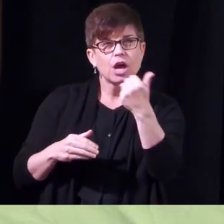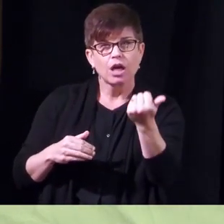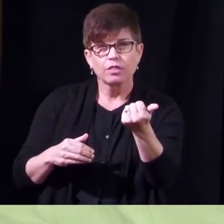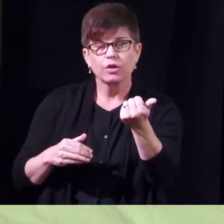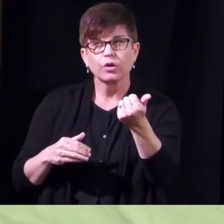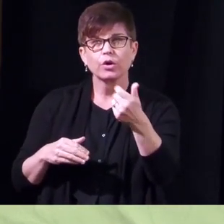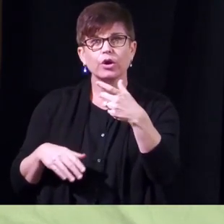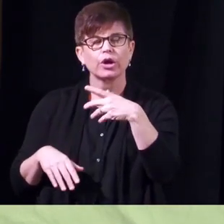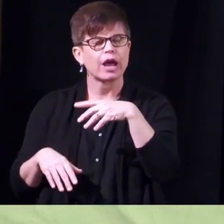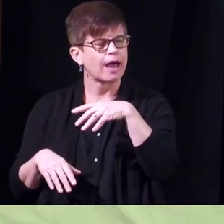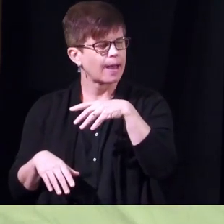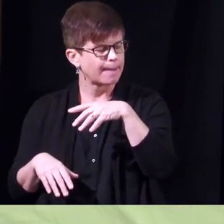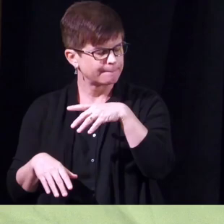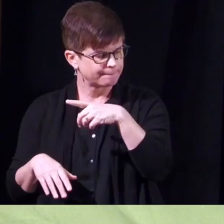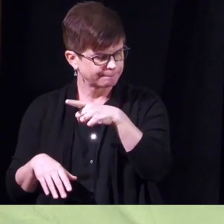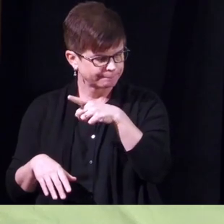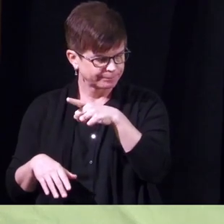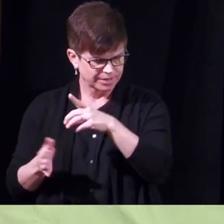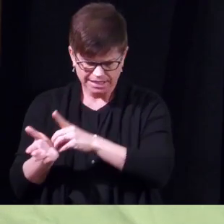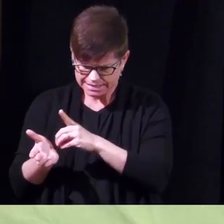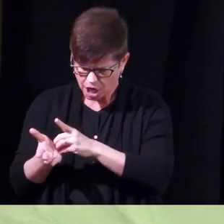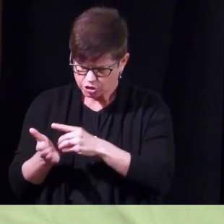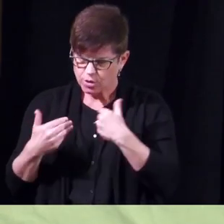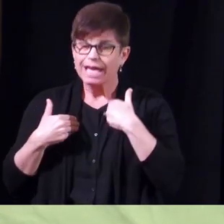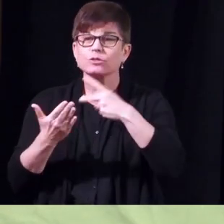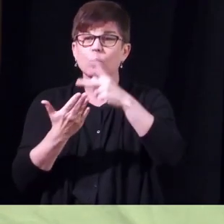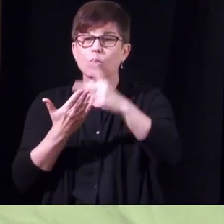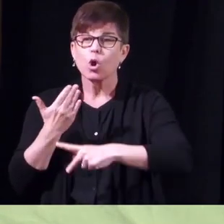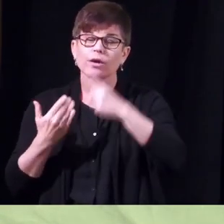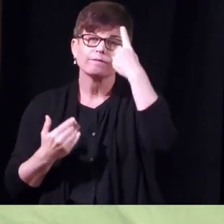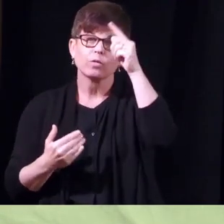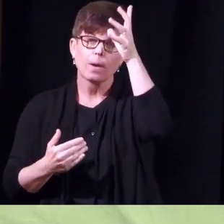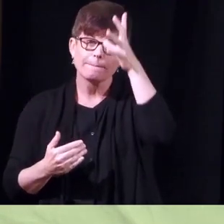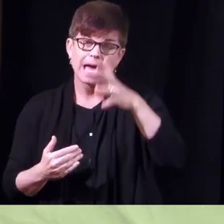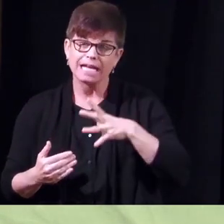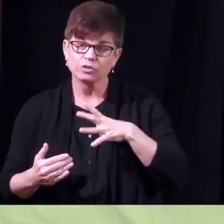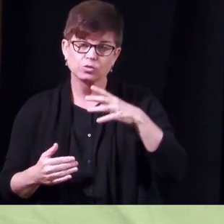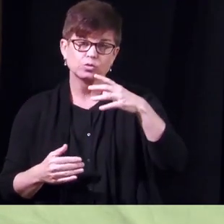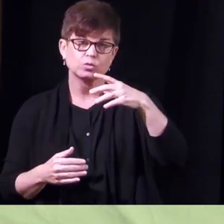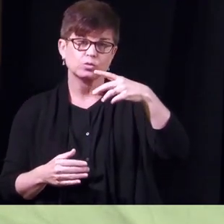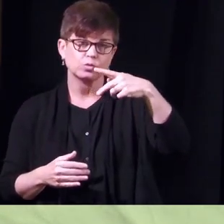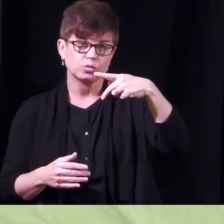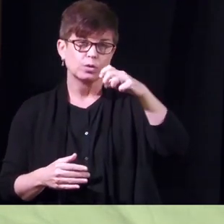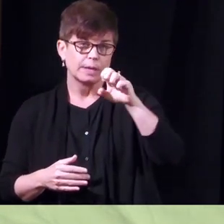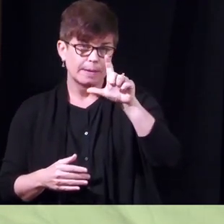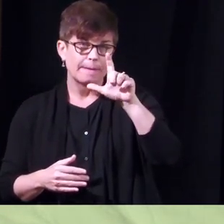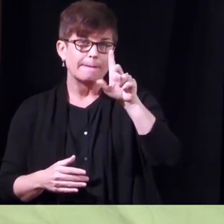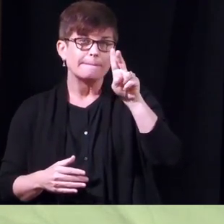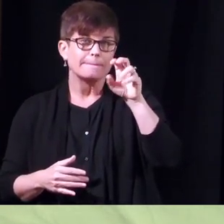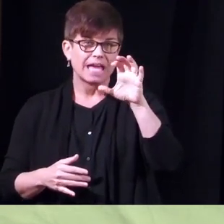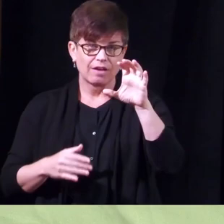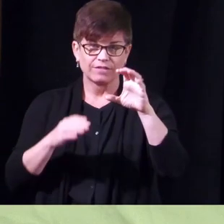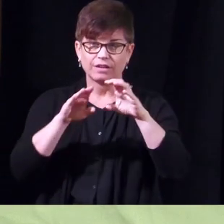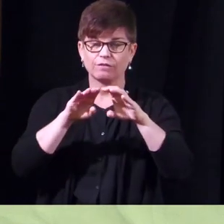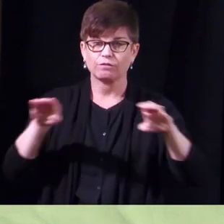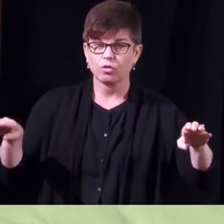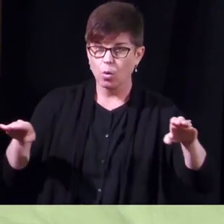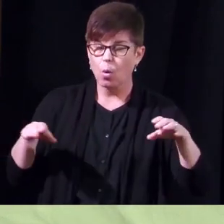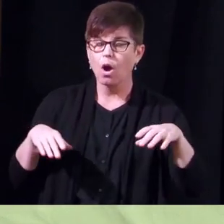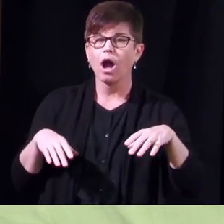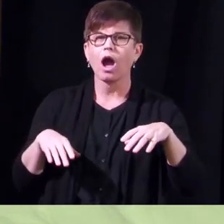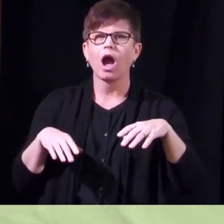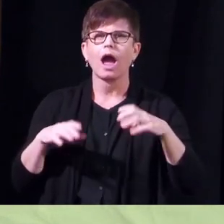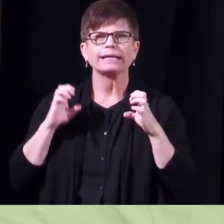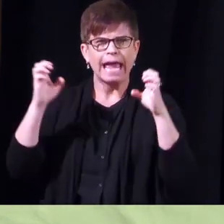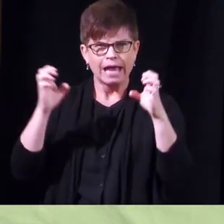has a program for basically men to do pelvic floor exercises to help with their erections and